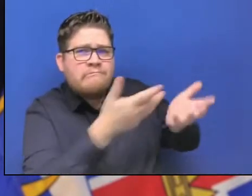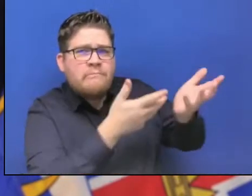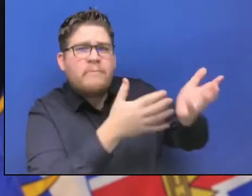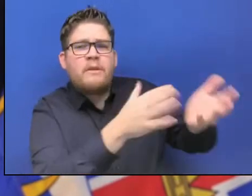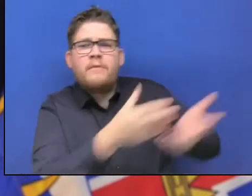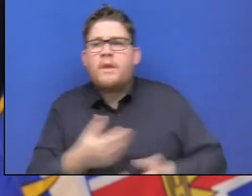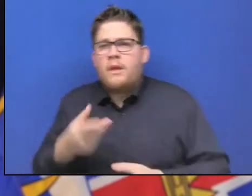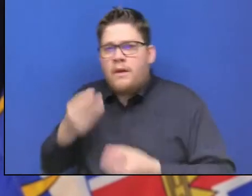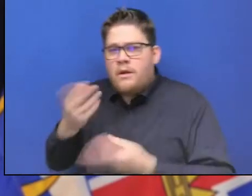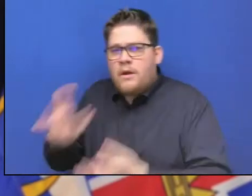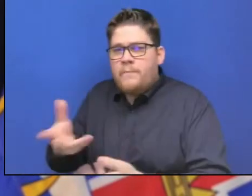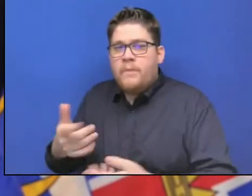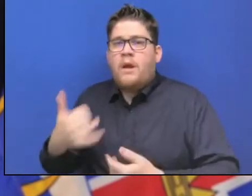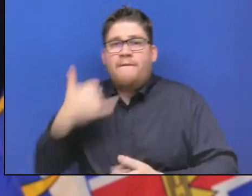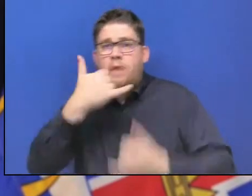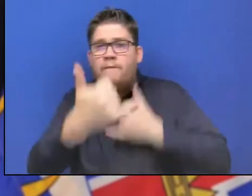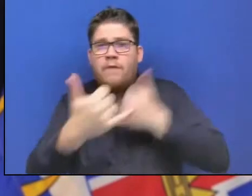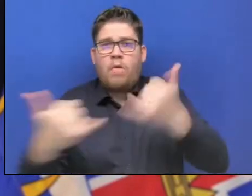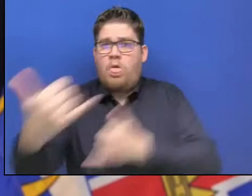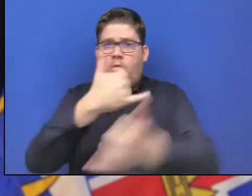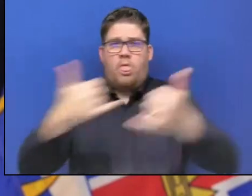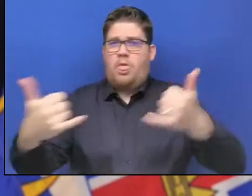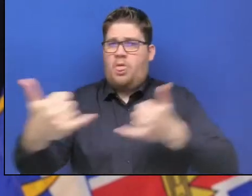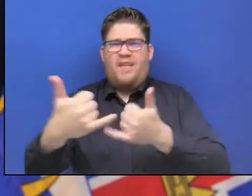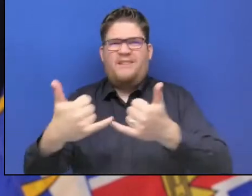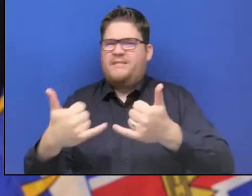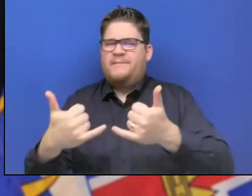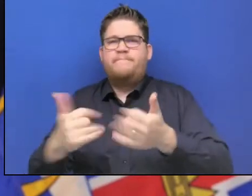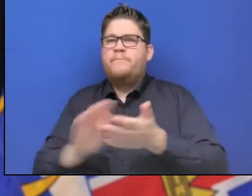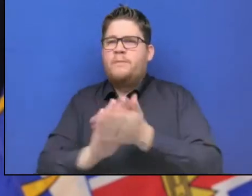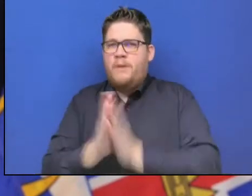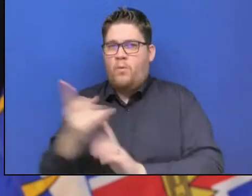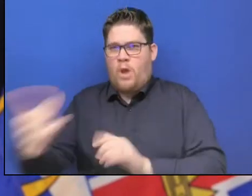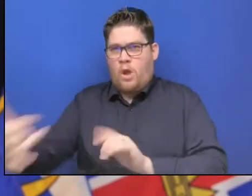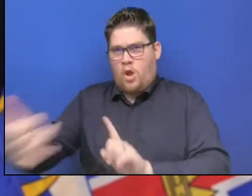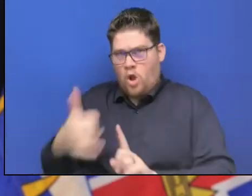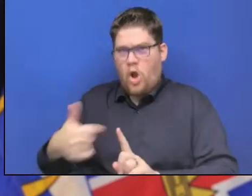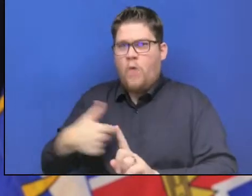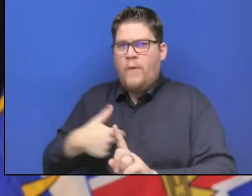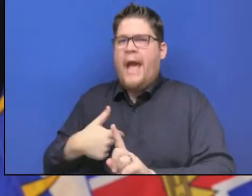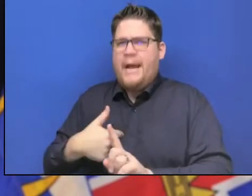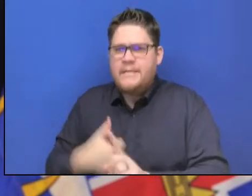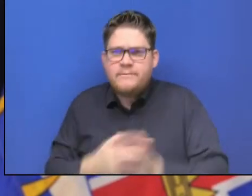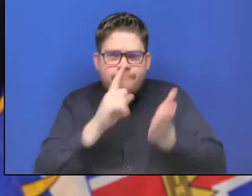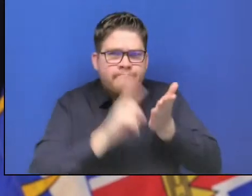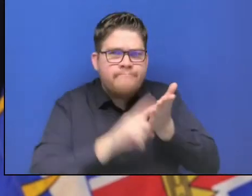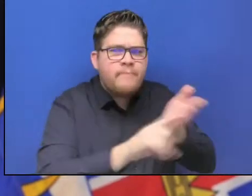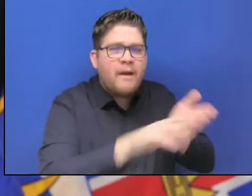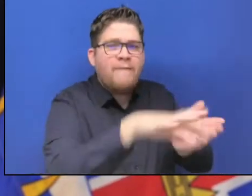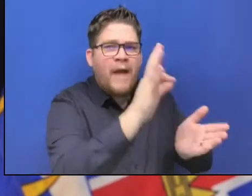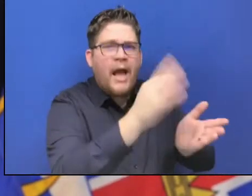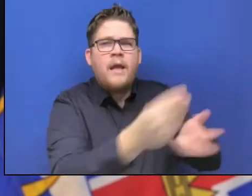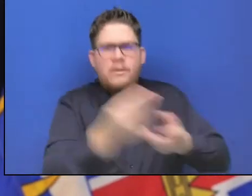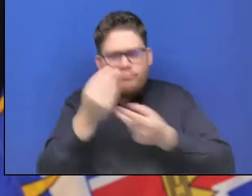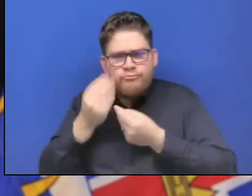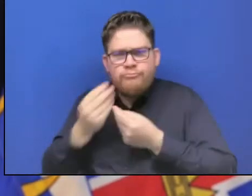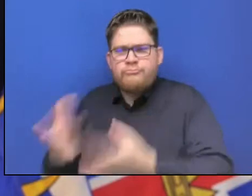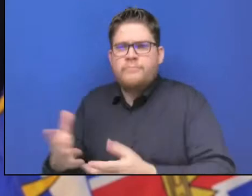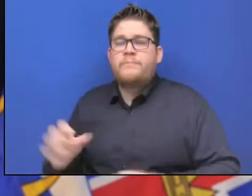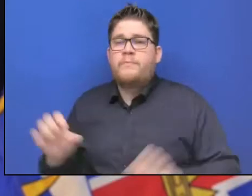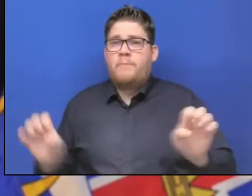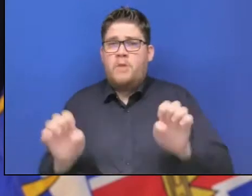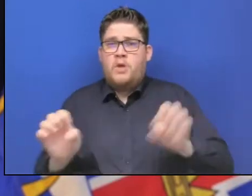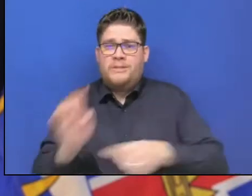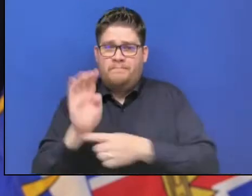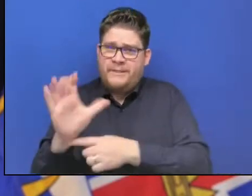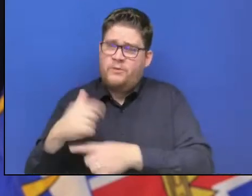the work that people at emergency management BC are doing to support communities and we hearing specific concerns based on local expertise that we